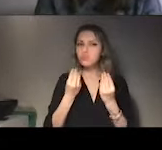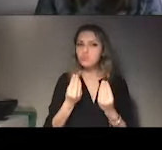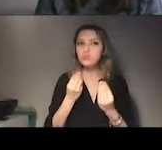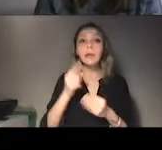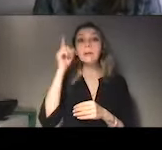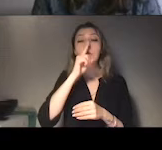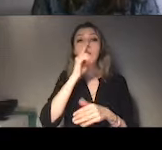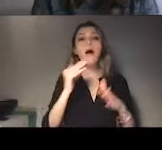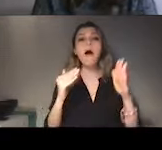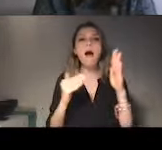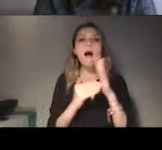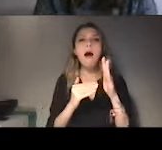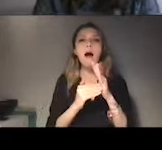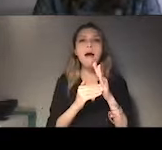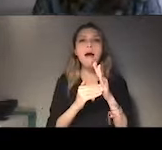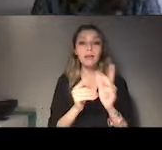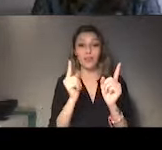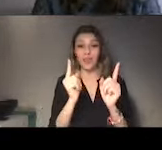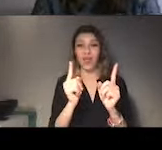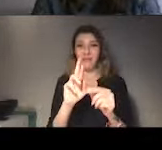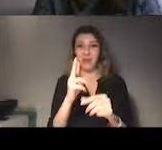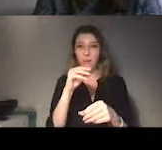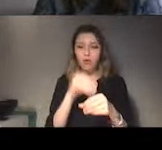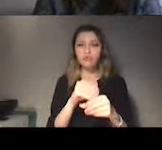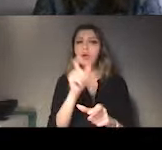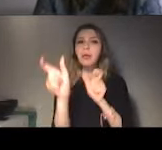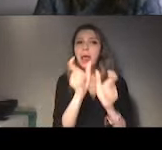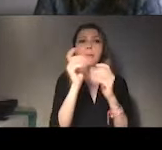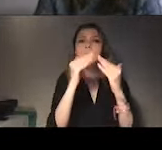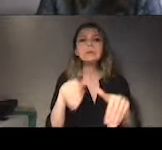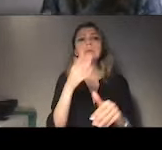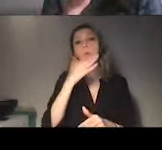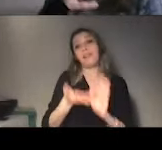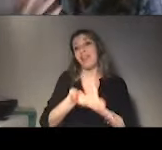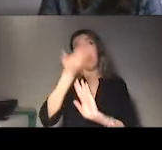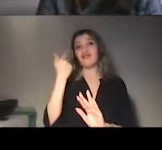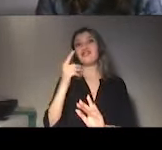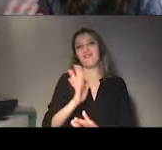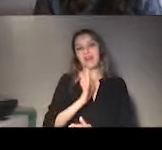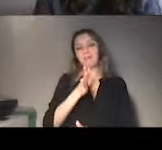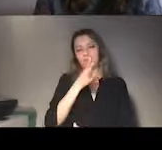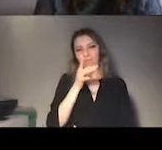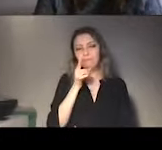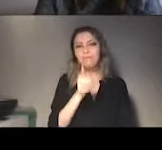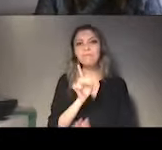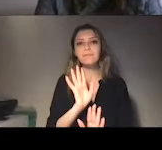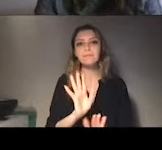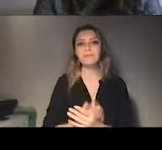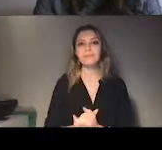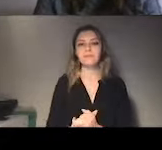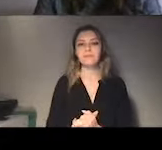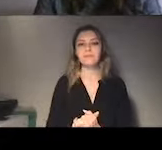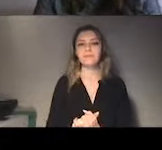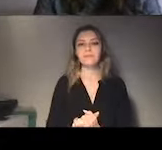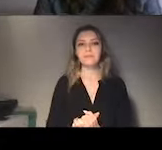So you can decide the structure and also the length of your report.